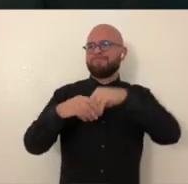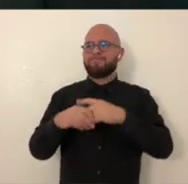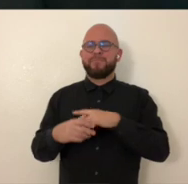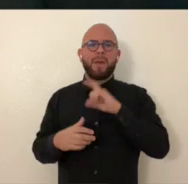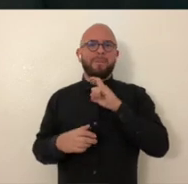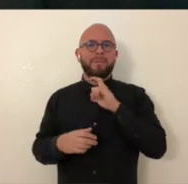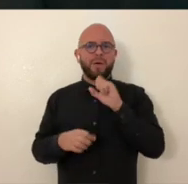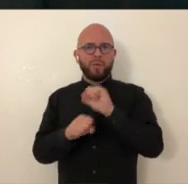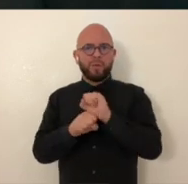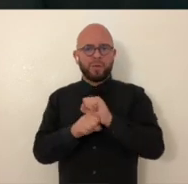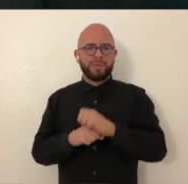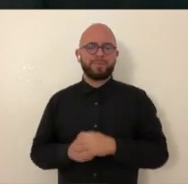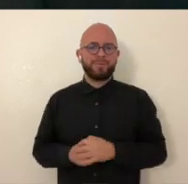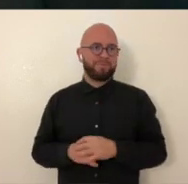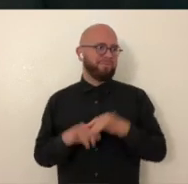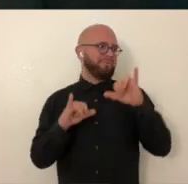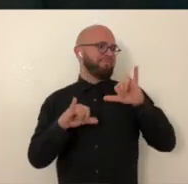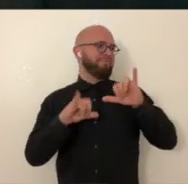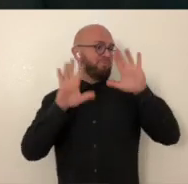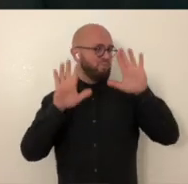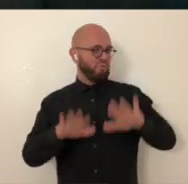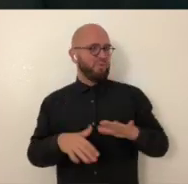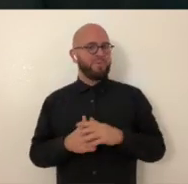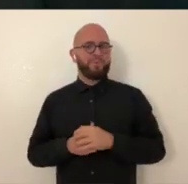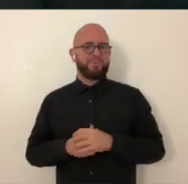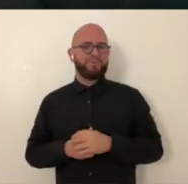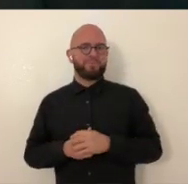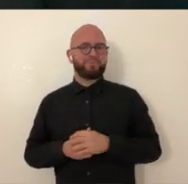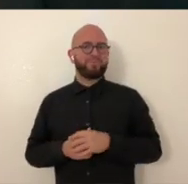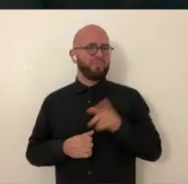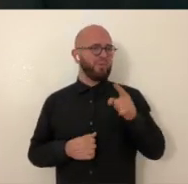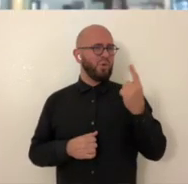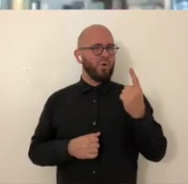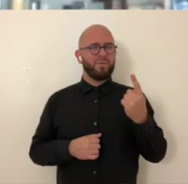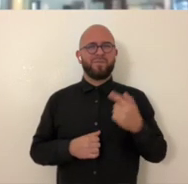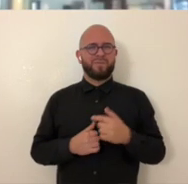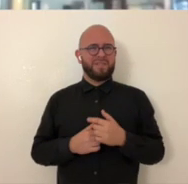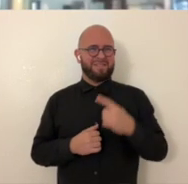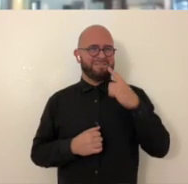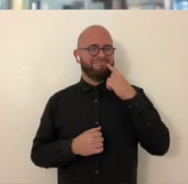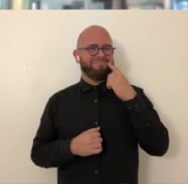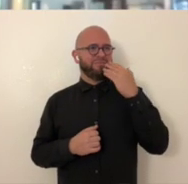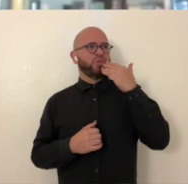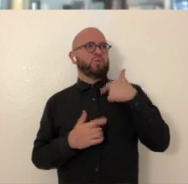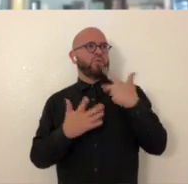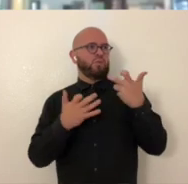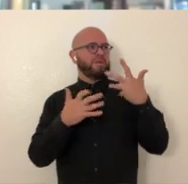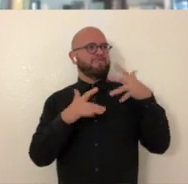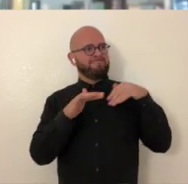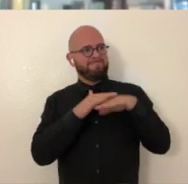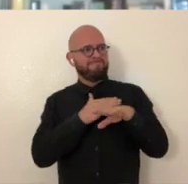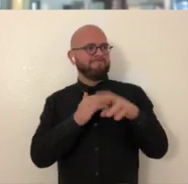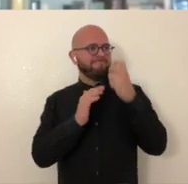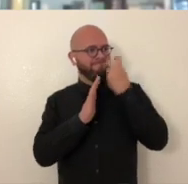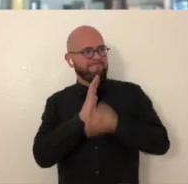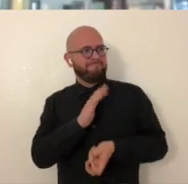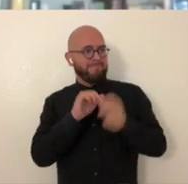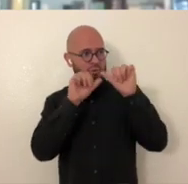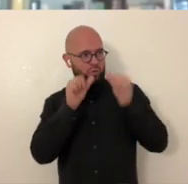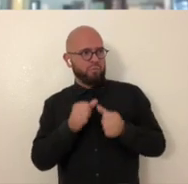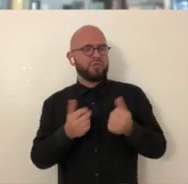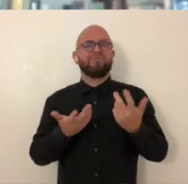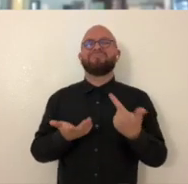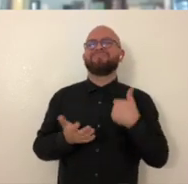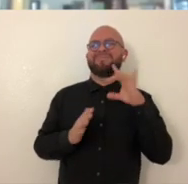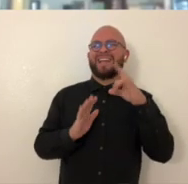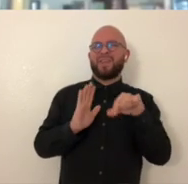more illustration imagery into like my metal work. That's wonderful. Had you always known you'd wanted to get